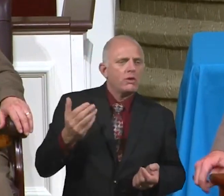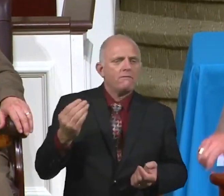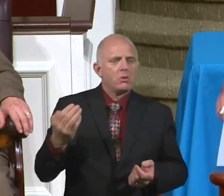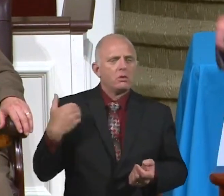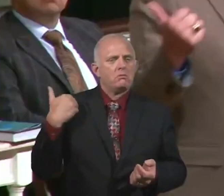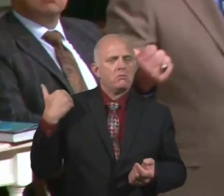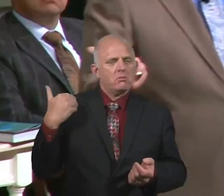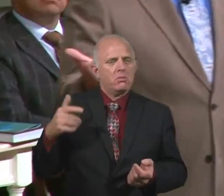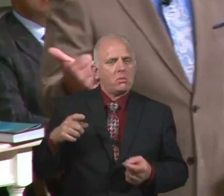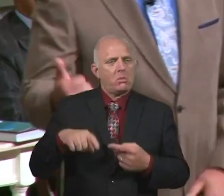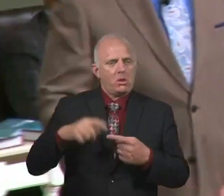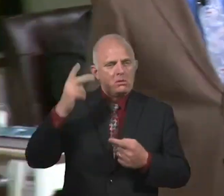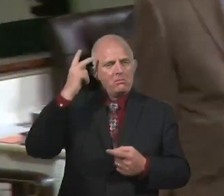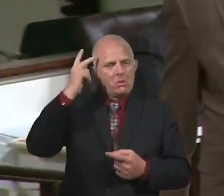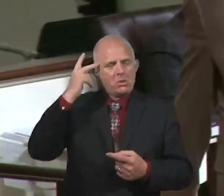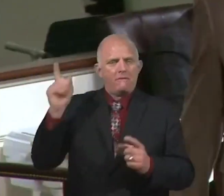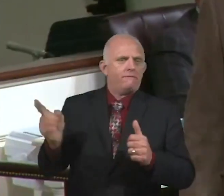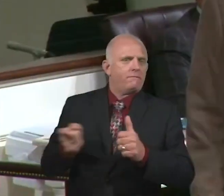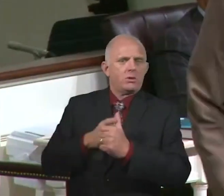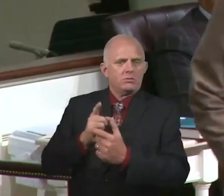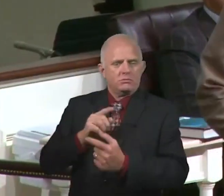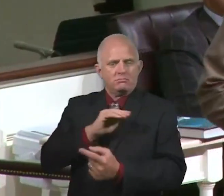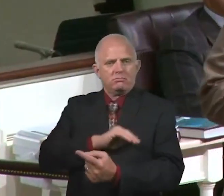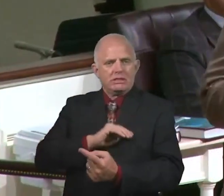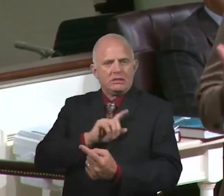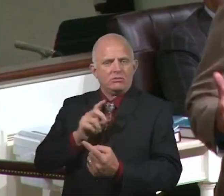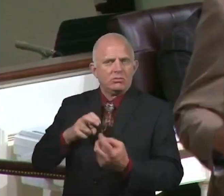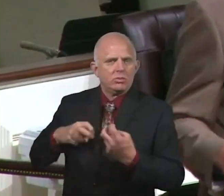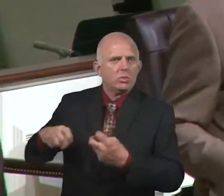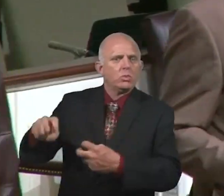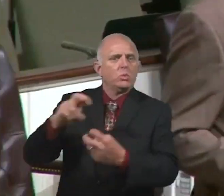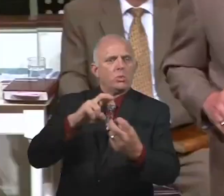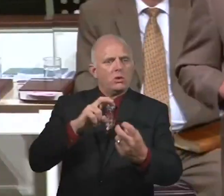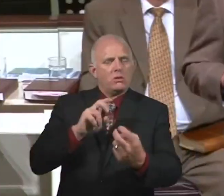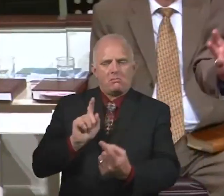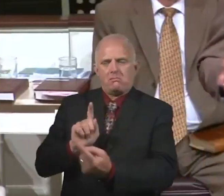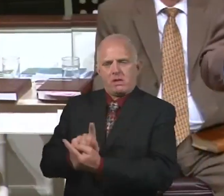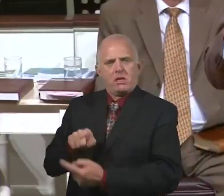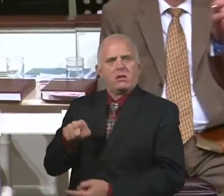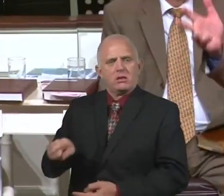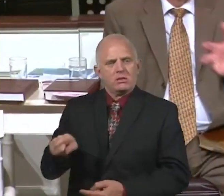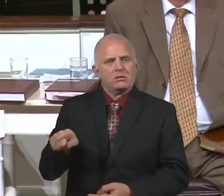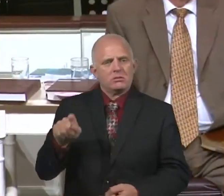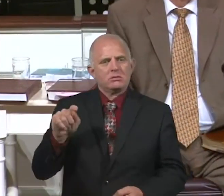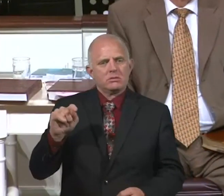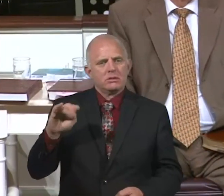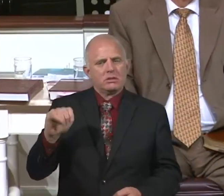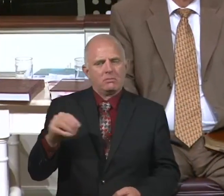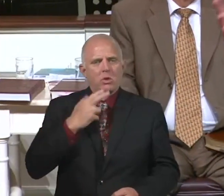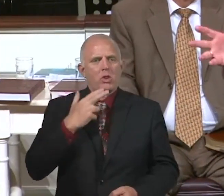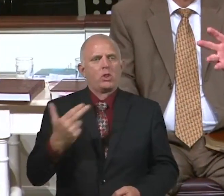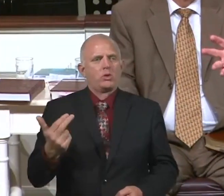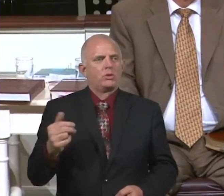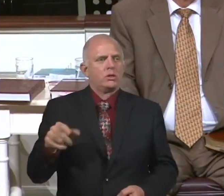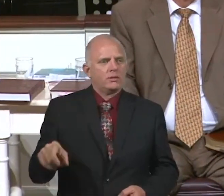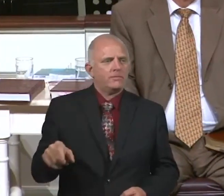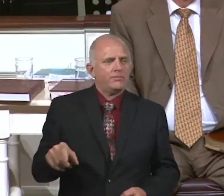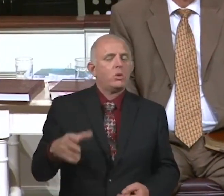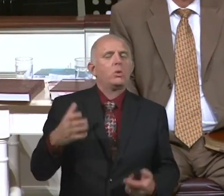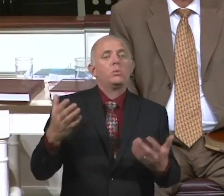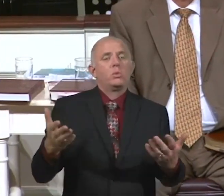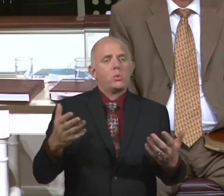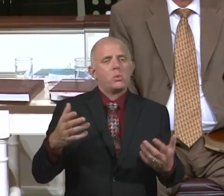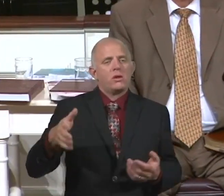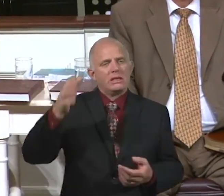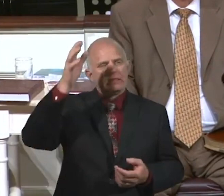His dad was a Greek. Taught him about the myths and the legends and all that, the mythology of there. His